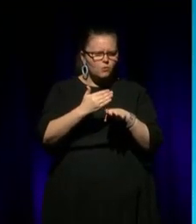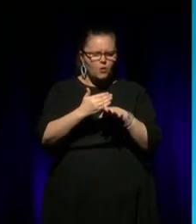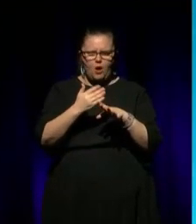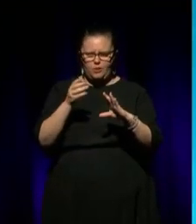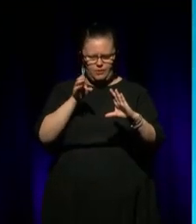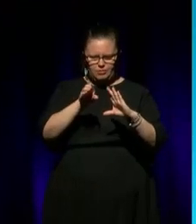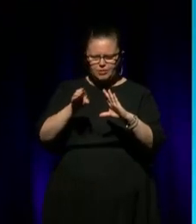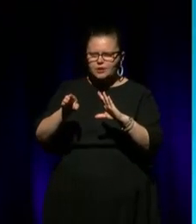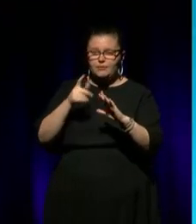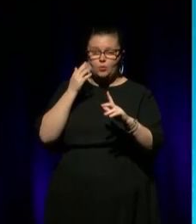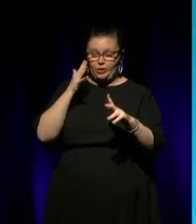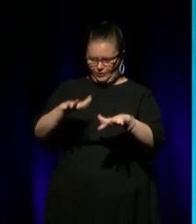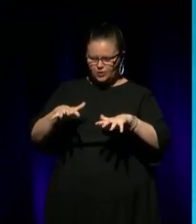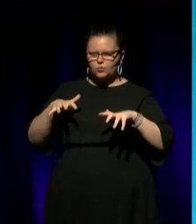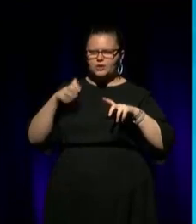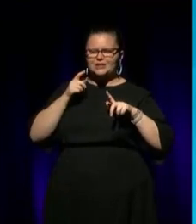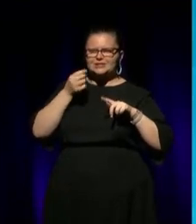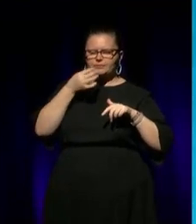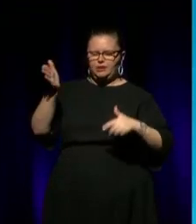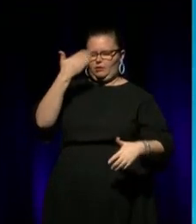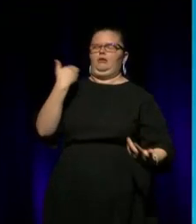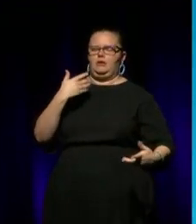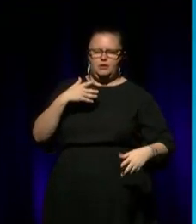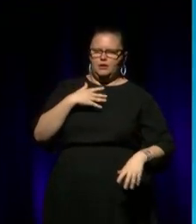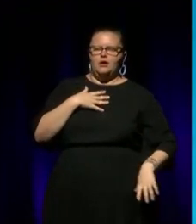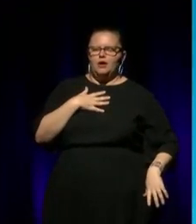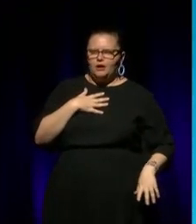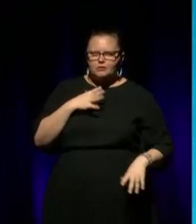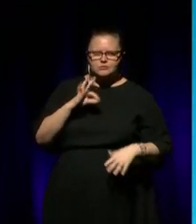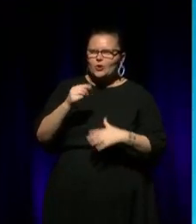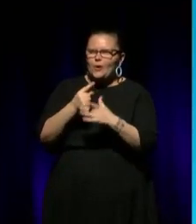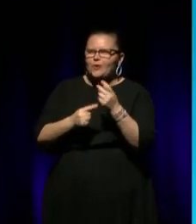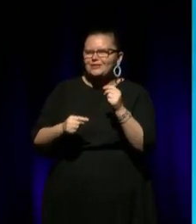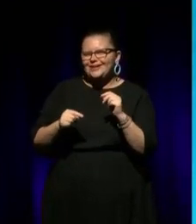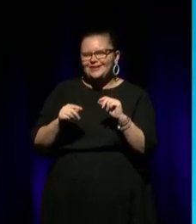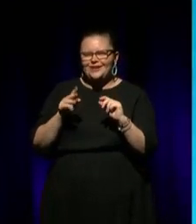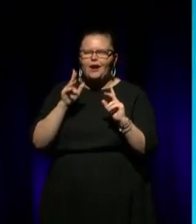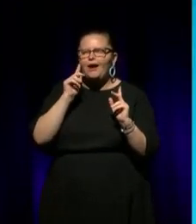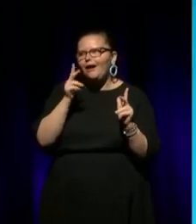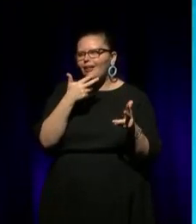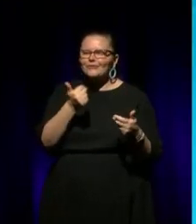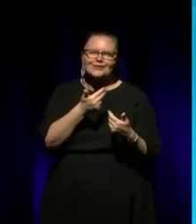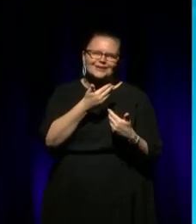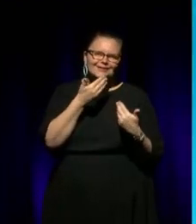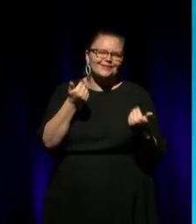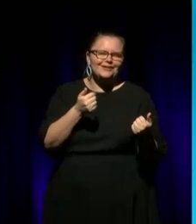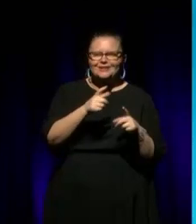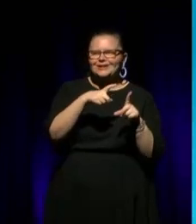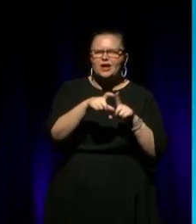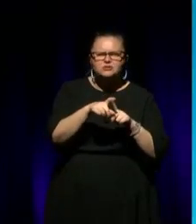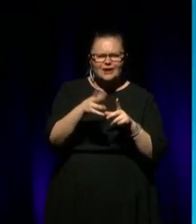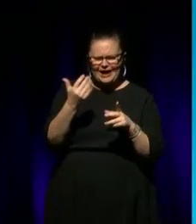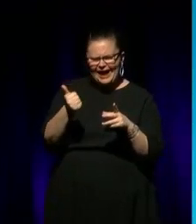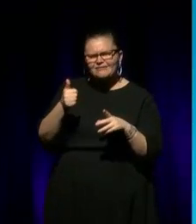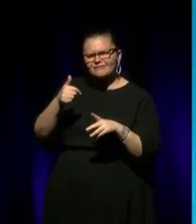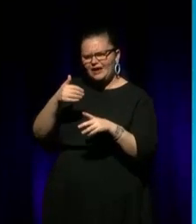as an audience member, you then get a little slap on the face, go, hey, it's not just about the beauty of culture, it's also about Yeah, but also too, I